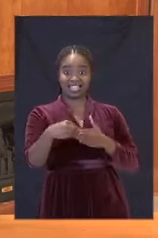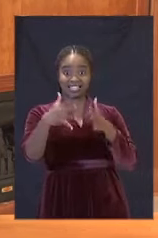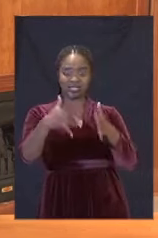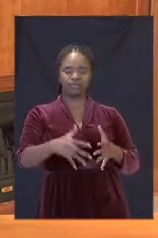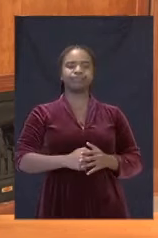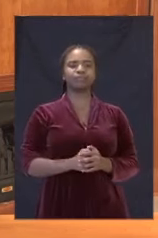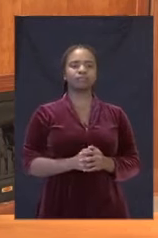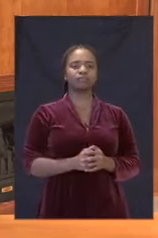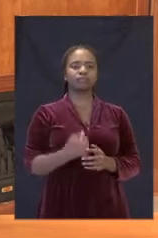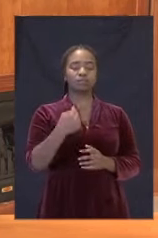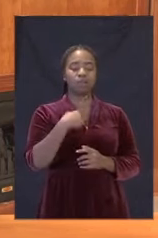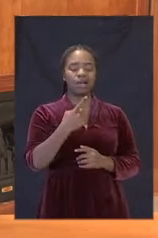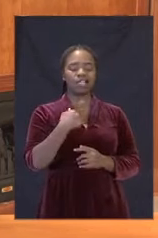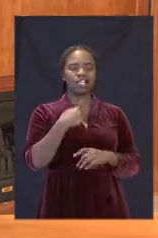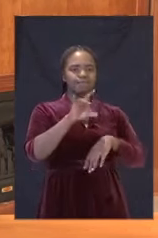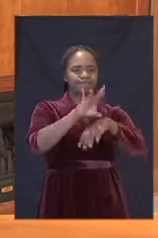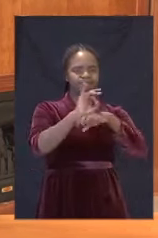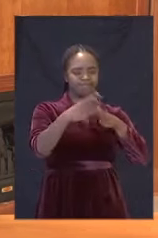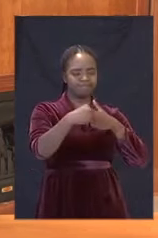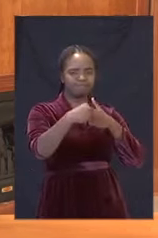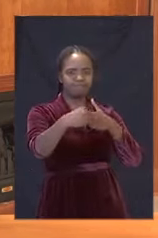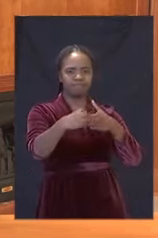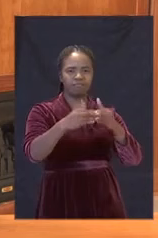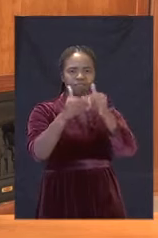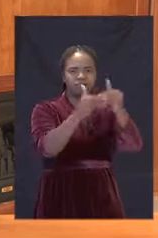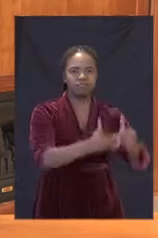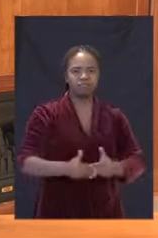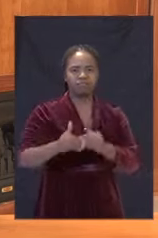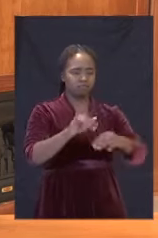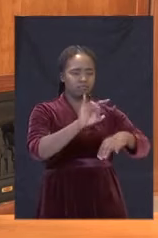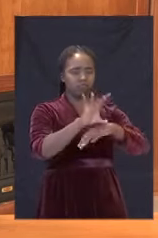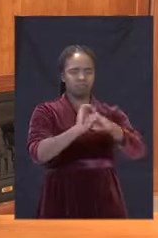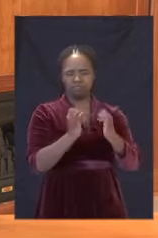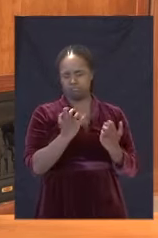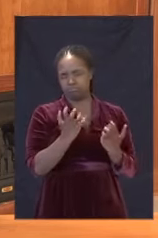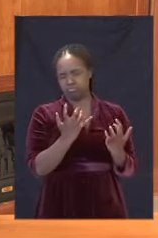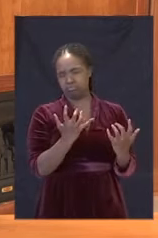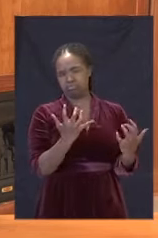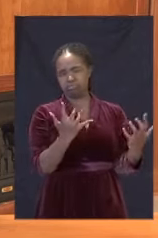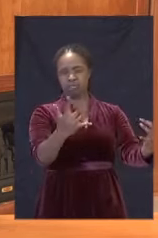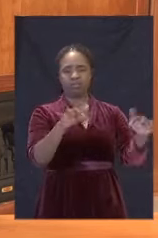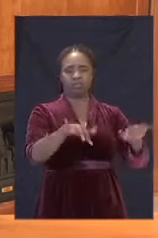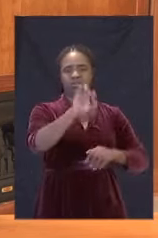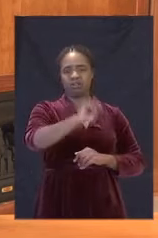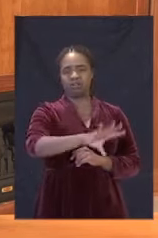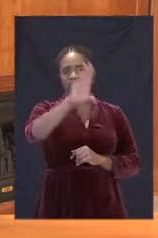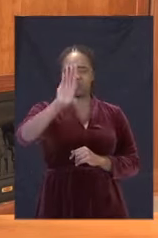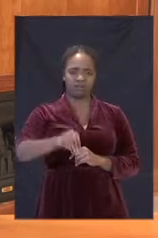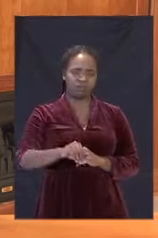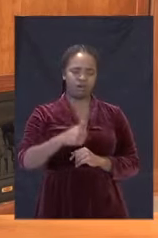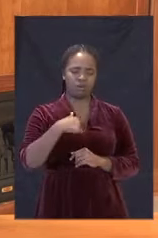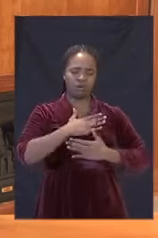spiritual guidance, care and counselling to millions of South Africans and we are